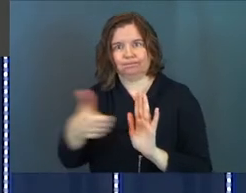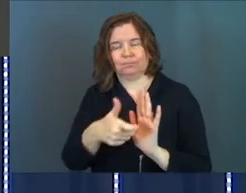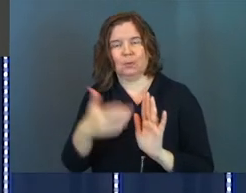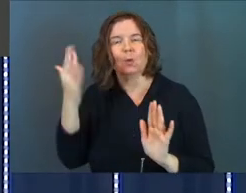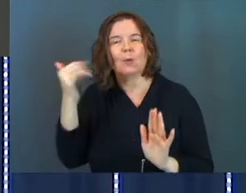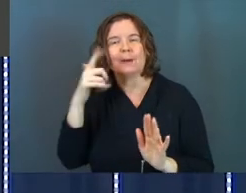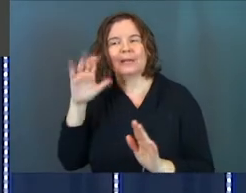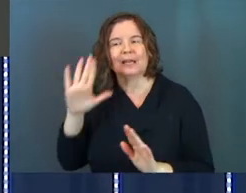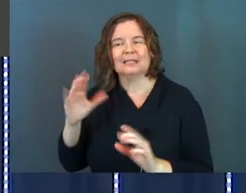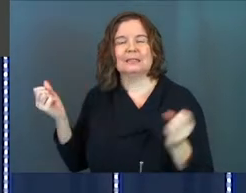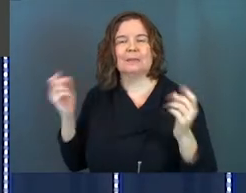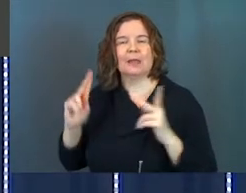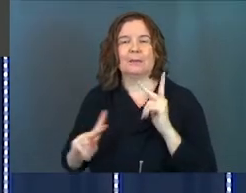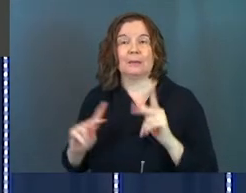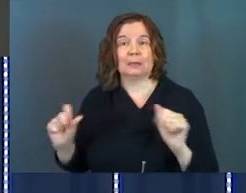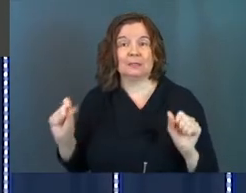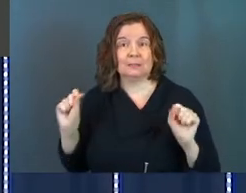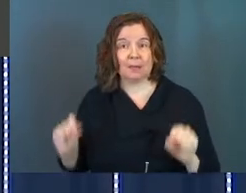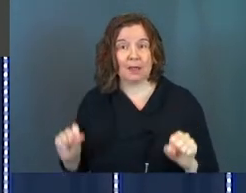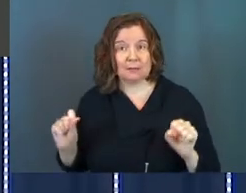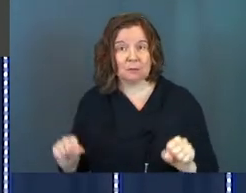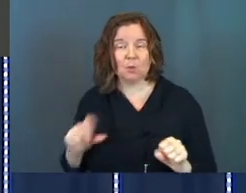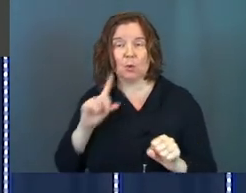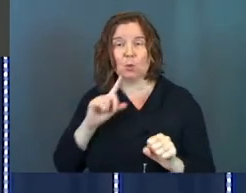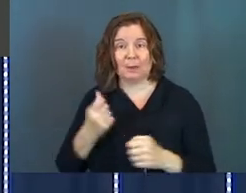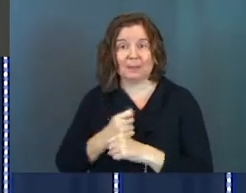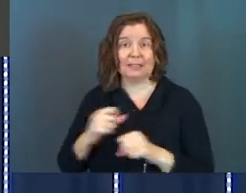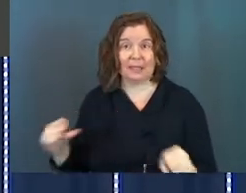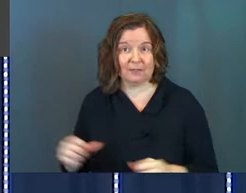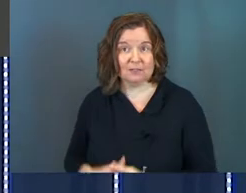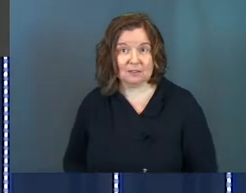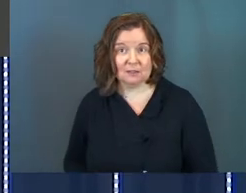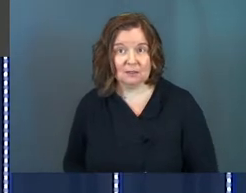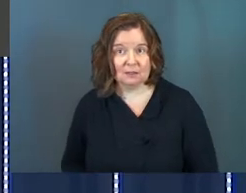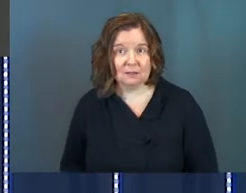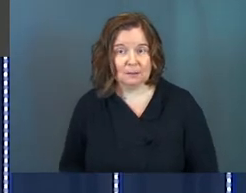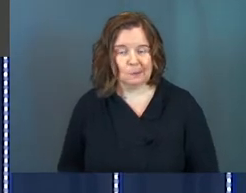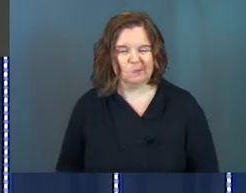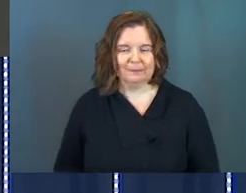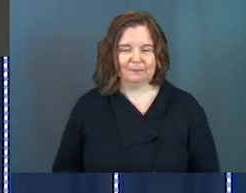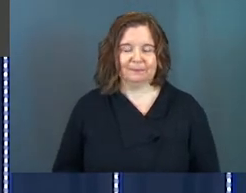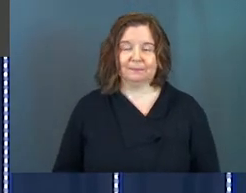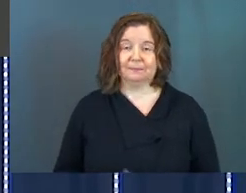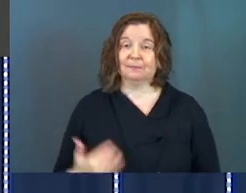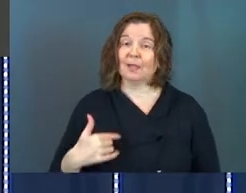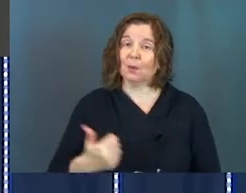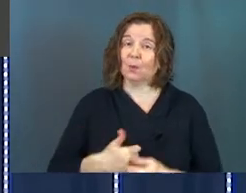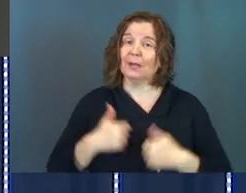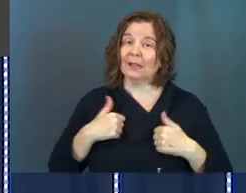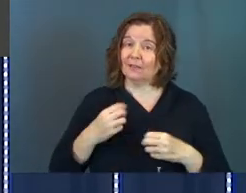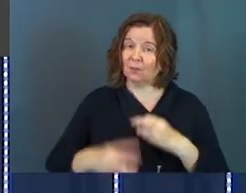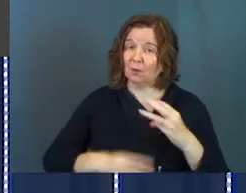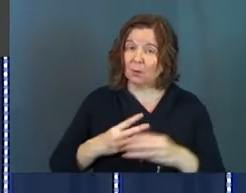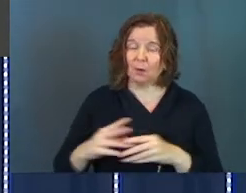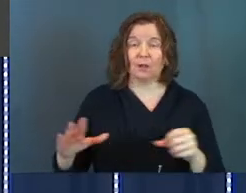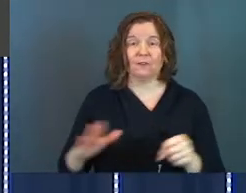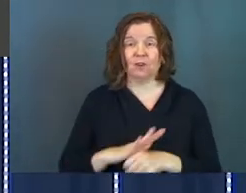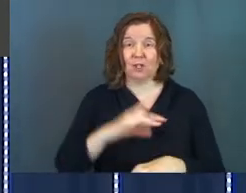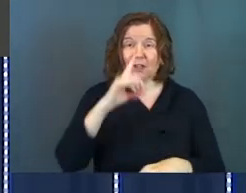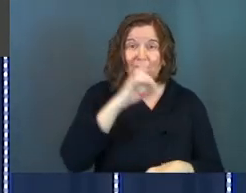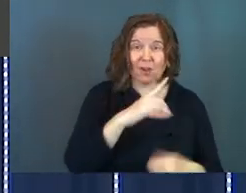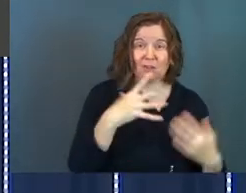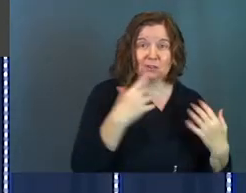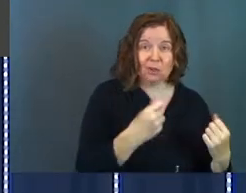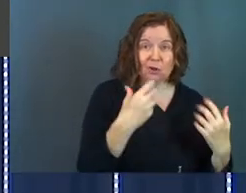Why? Because as many people as possible would be saved. Guys, we live in a world full of false